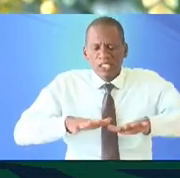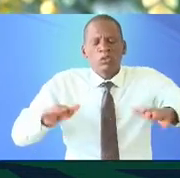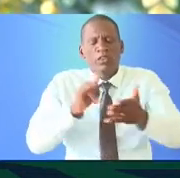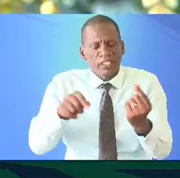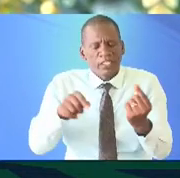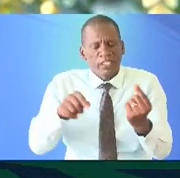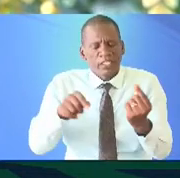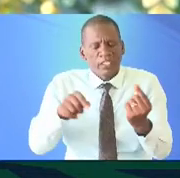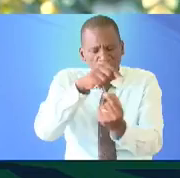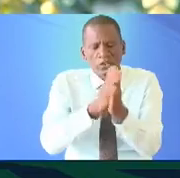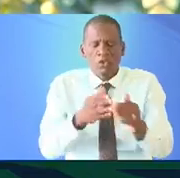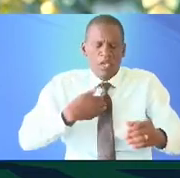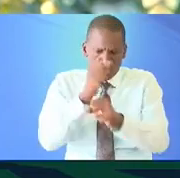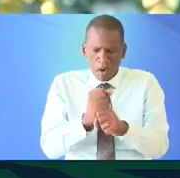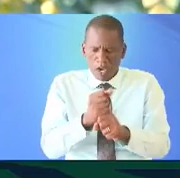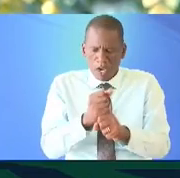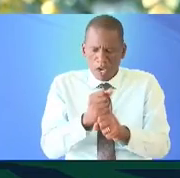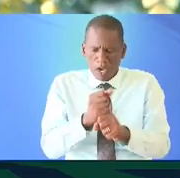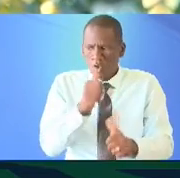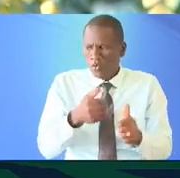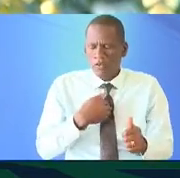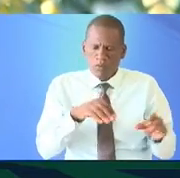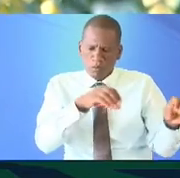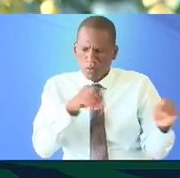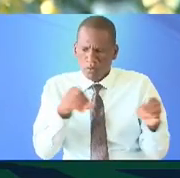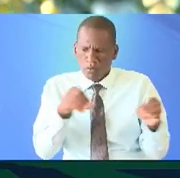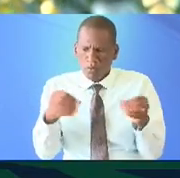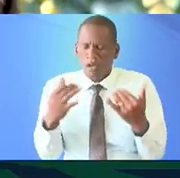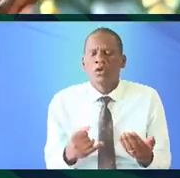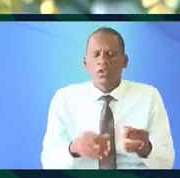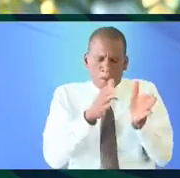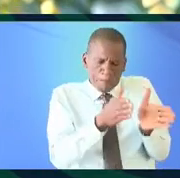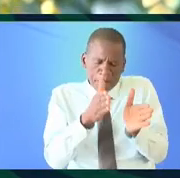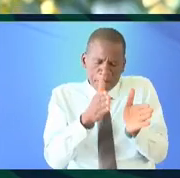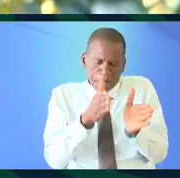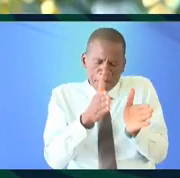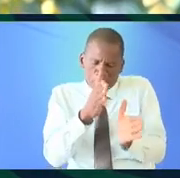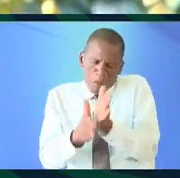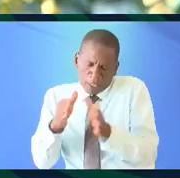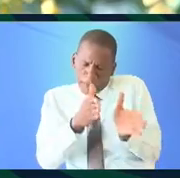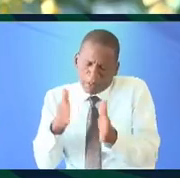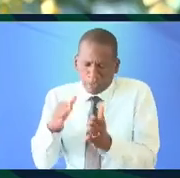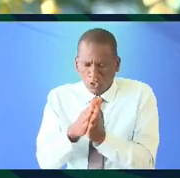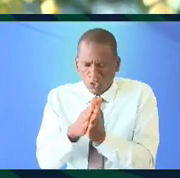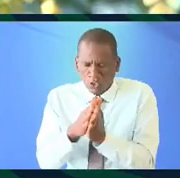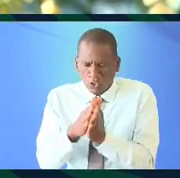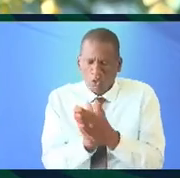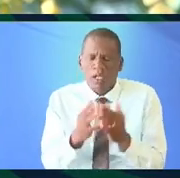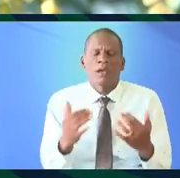particular story there is the effort that has gone into you know packaging the whole